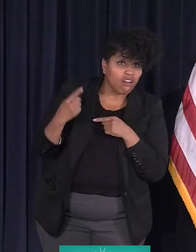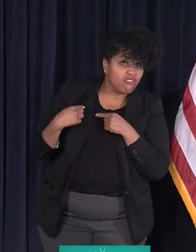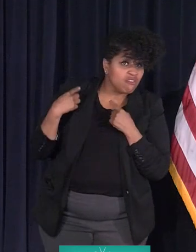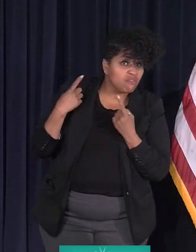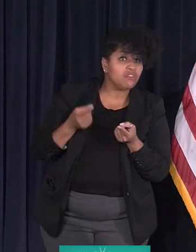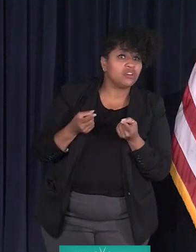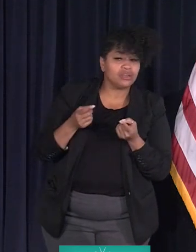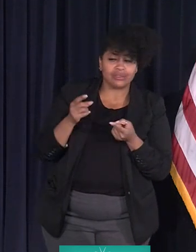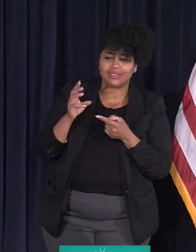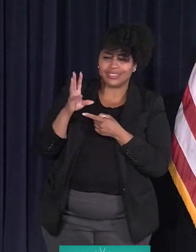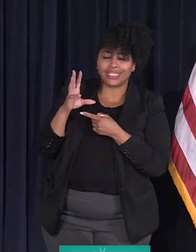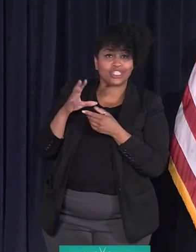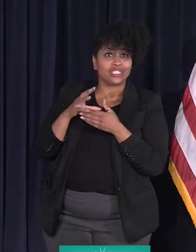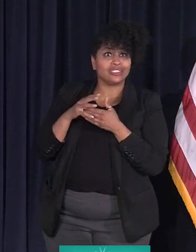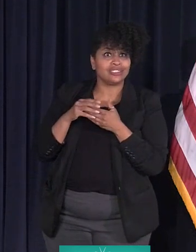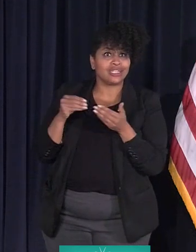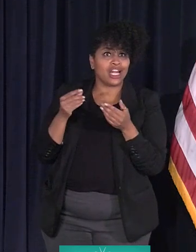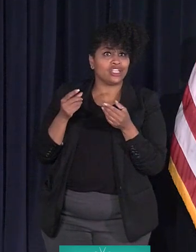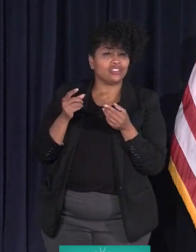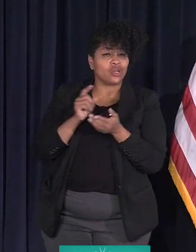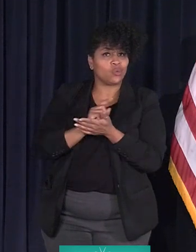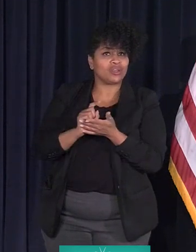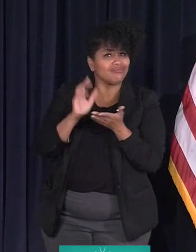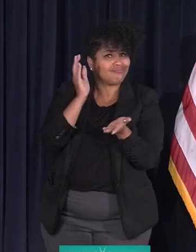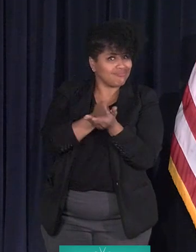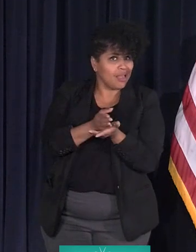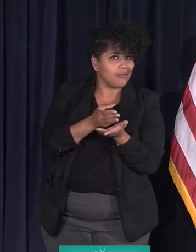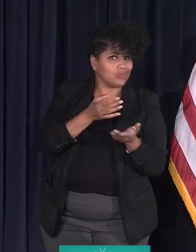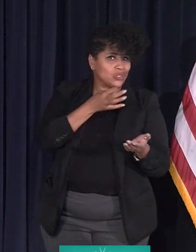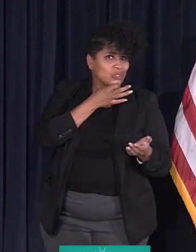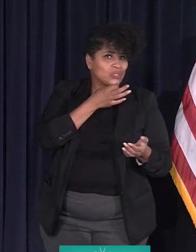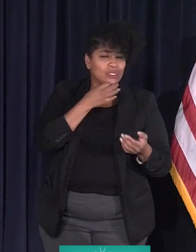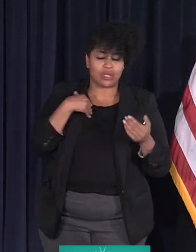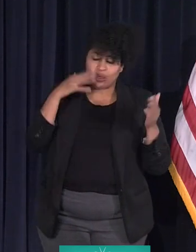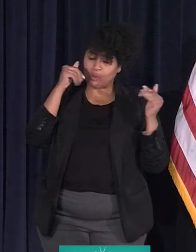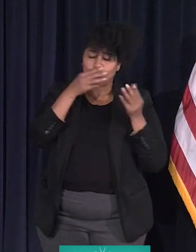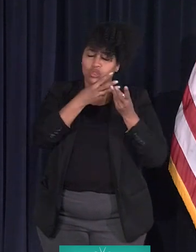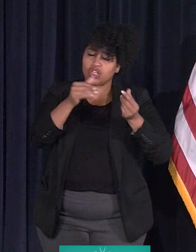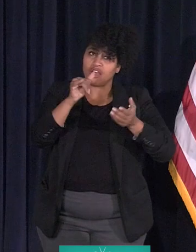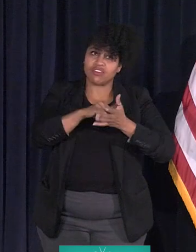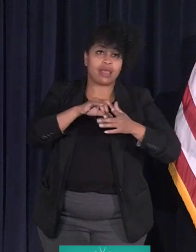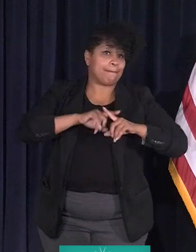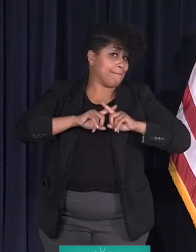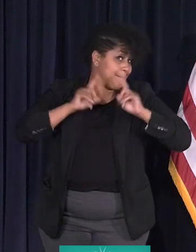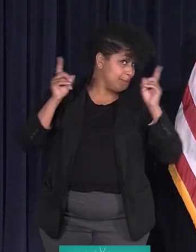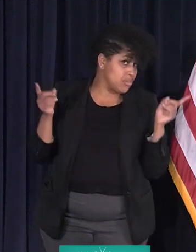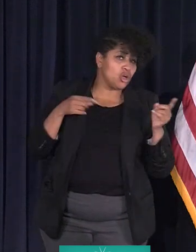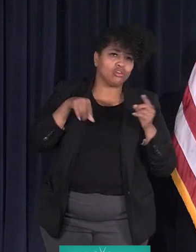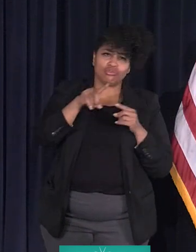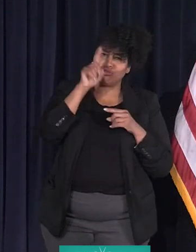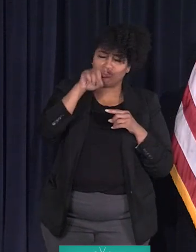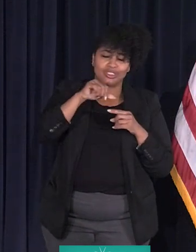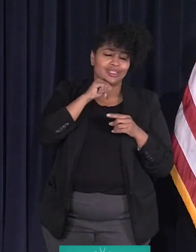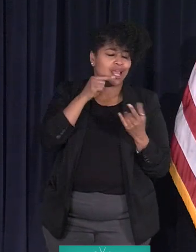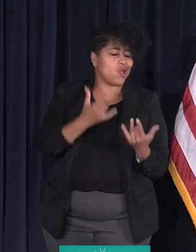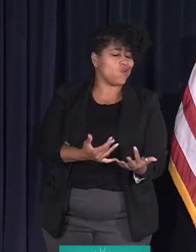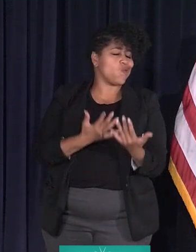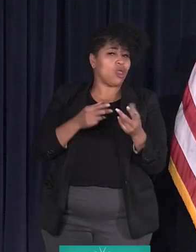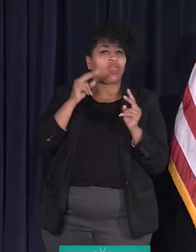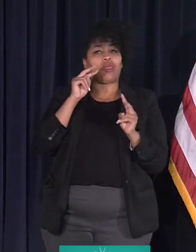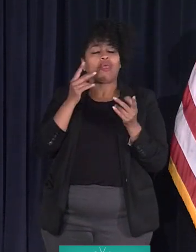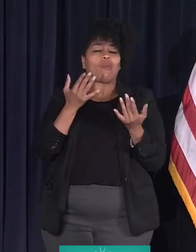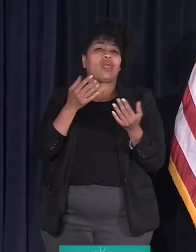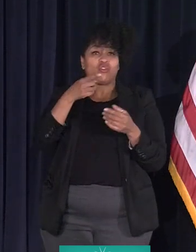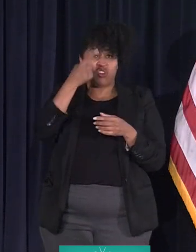the $600 a week is stopped. I hope they reach a deal in Washington to resolve it. But you should not wait. If you think your